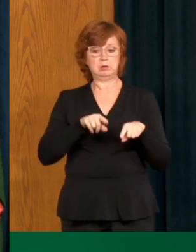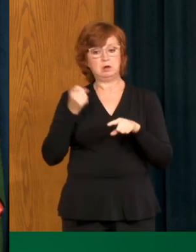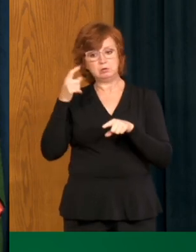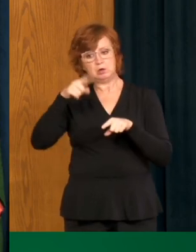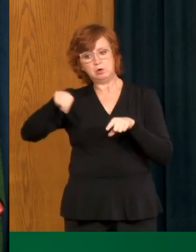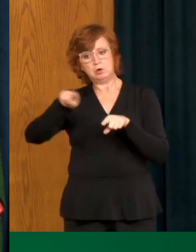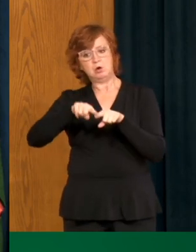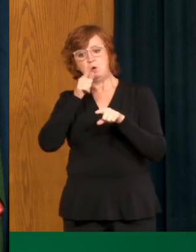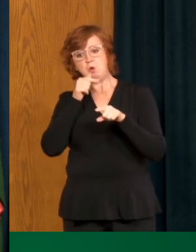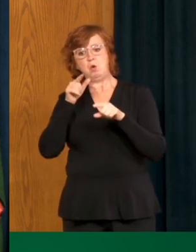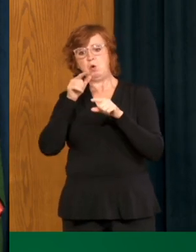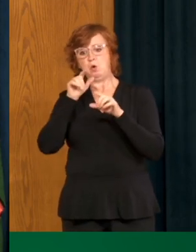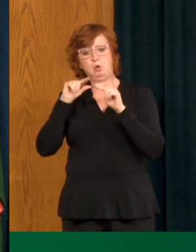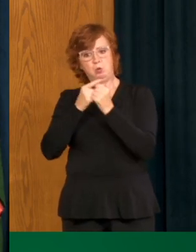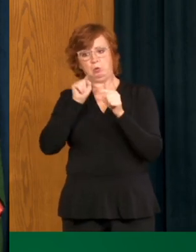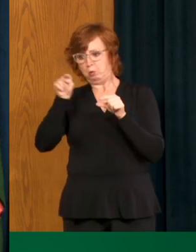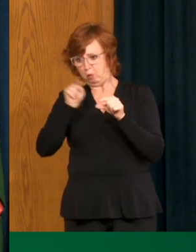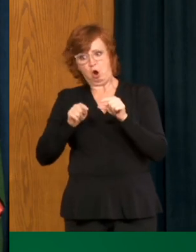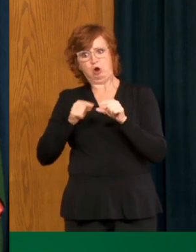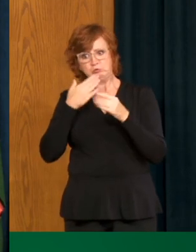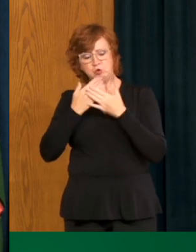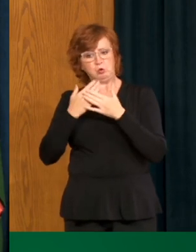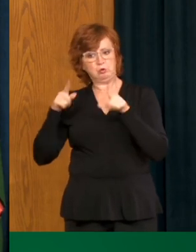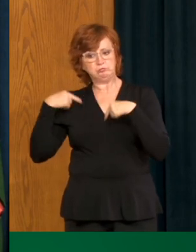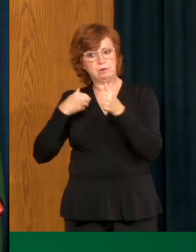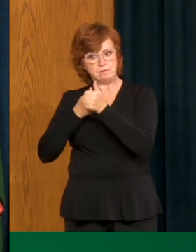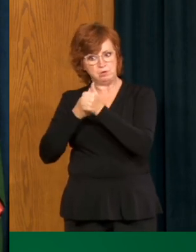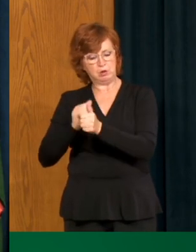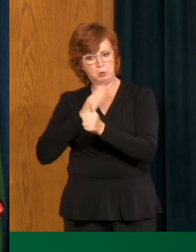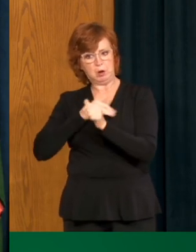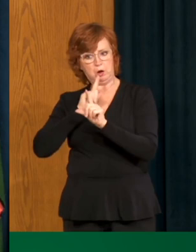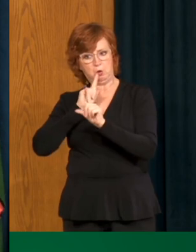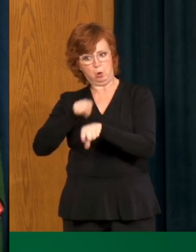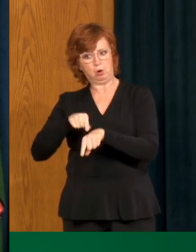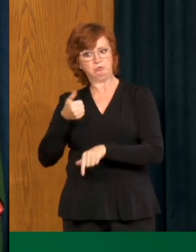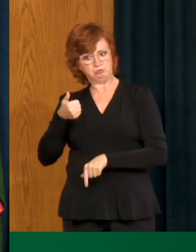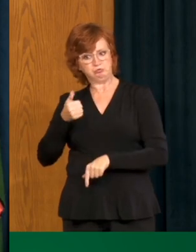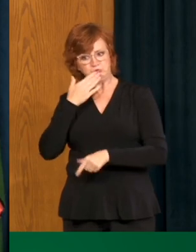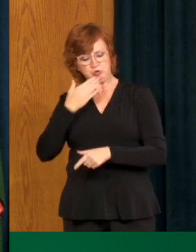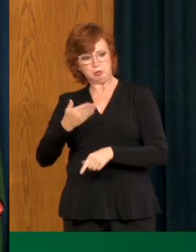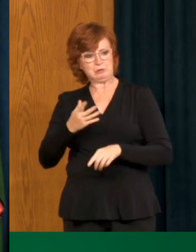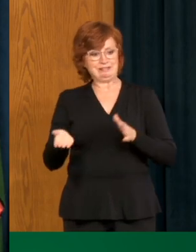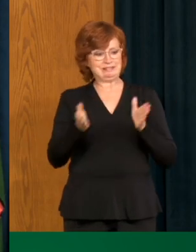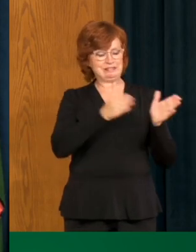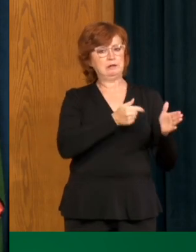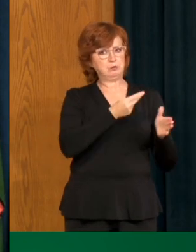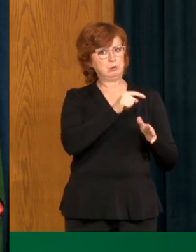i thank them so of you know it's time be successful today